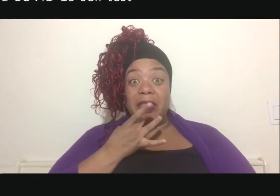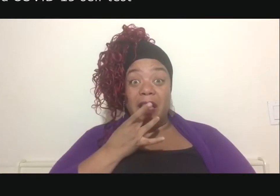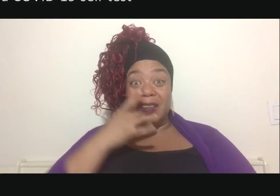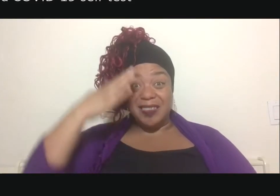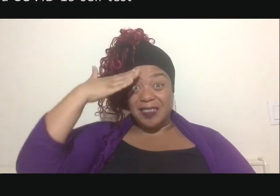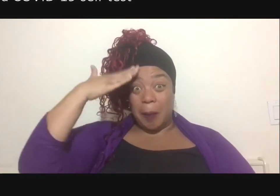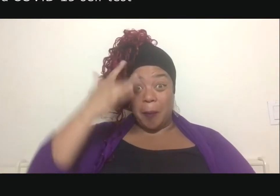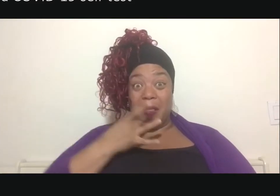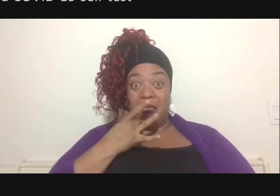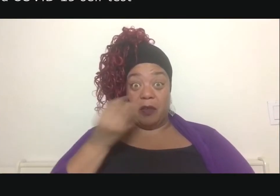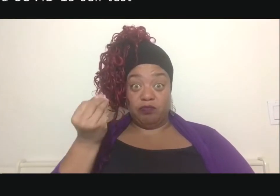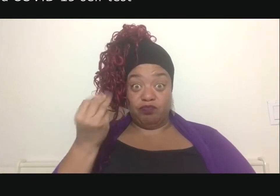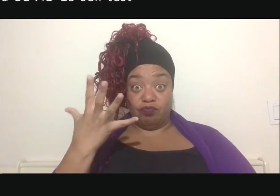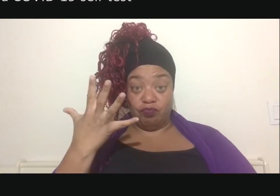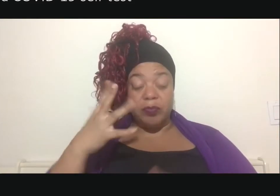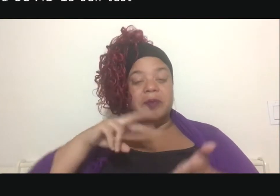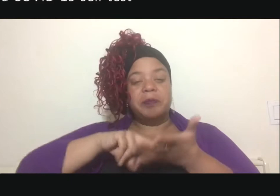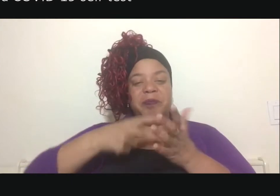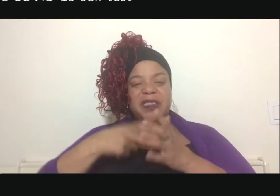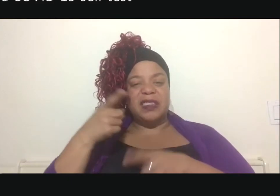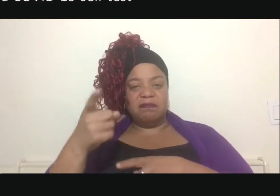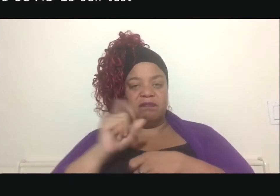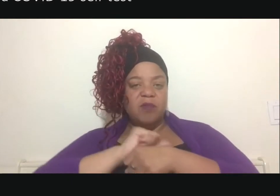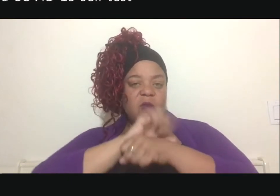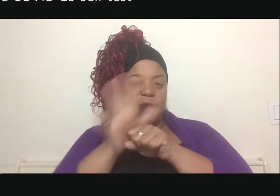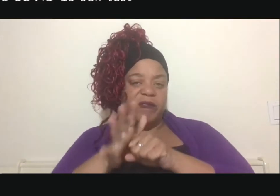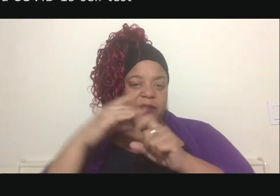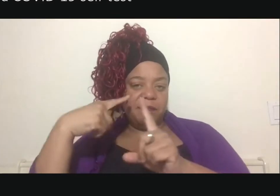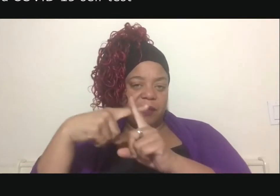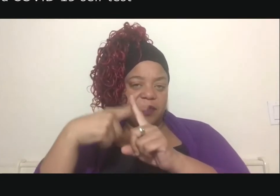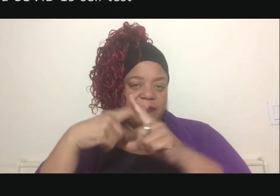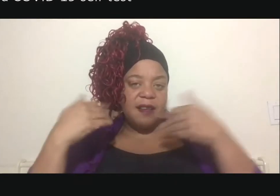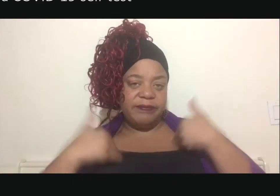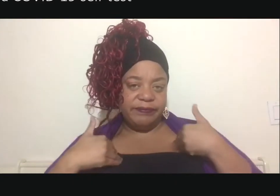Remove the swab and snap the cap closed